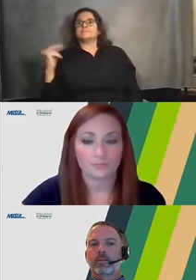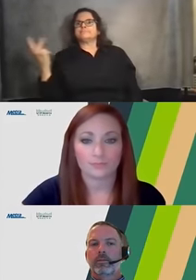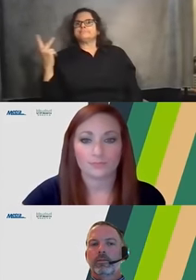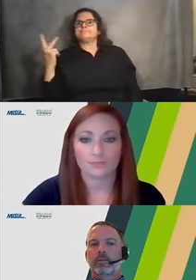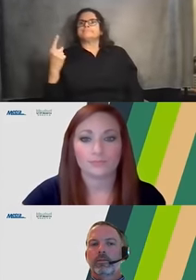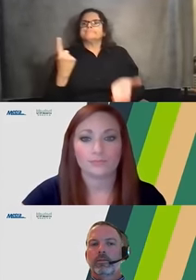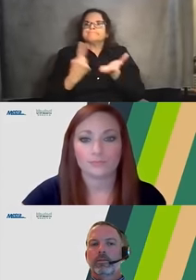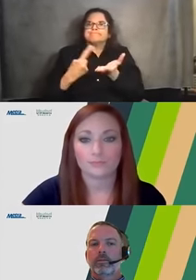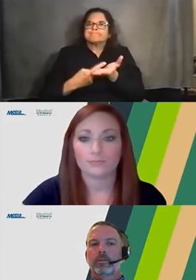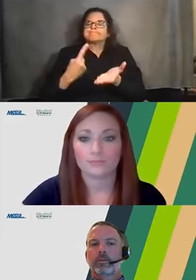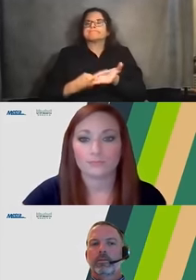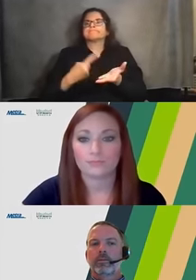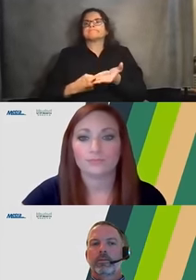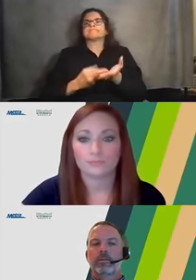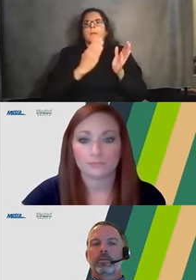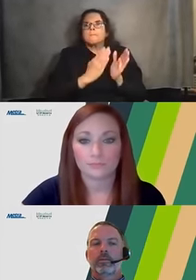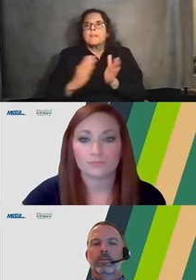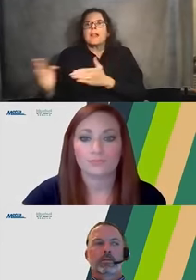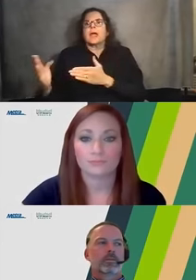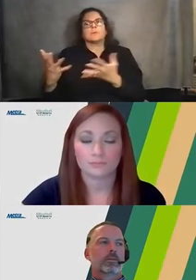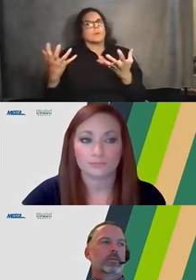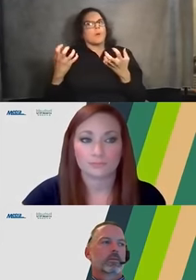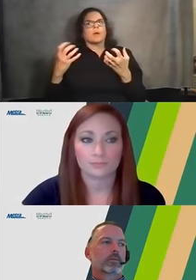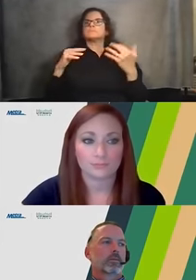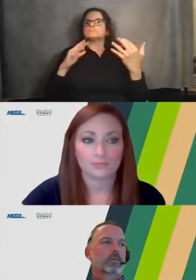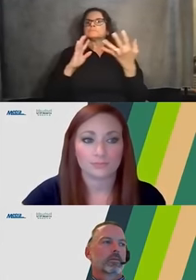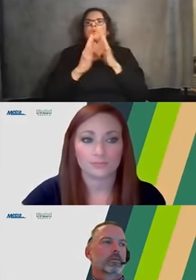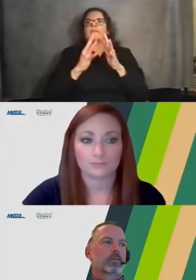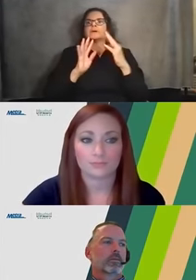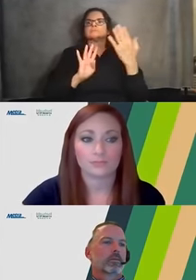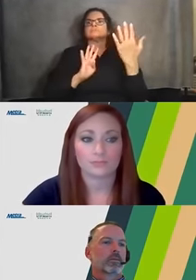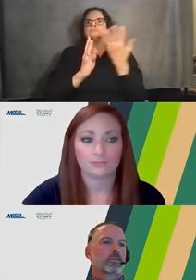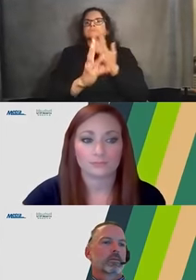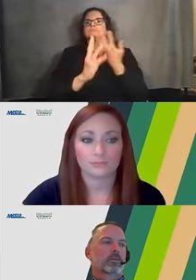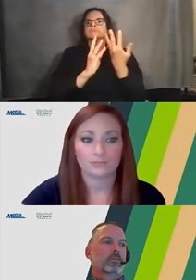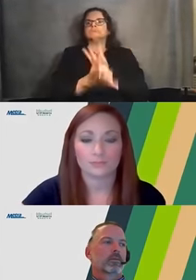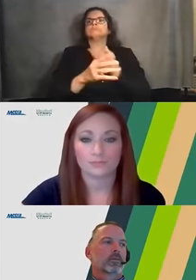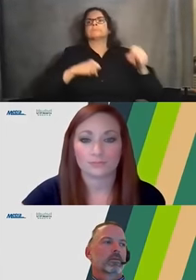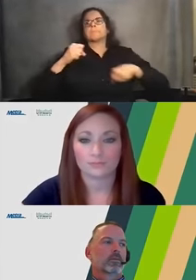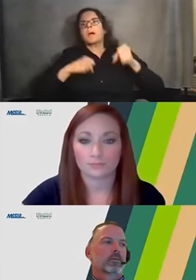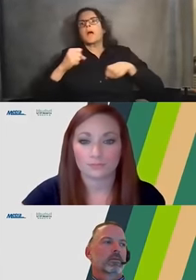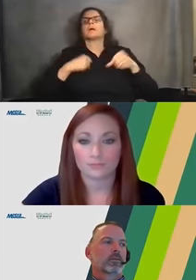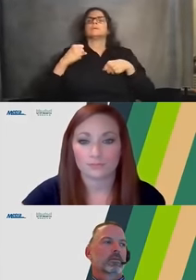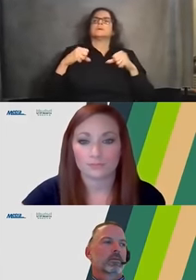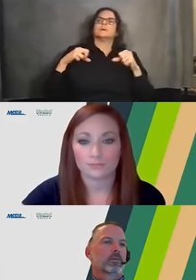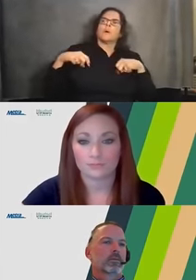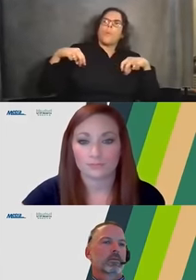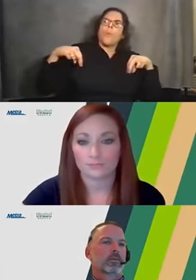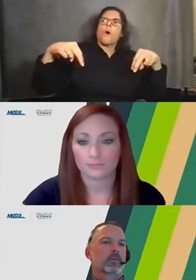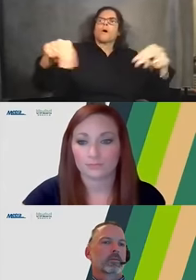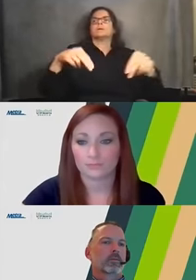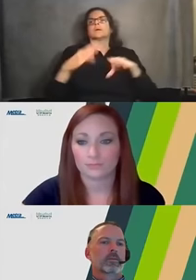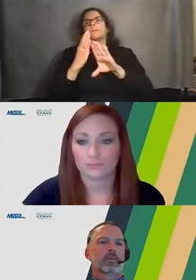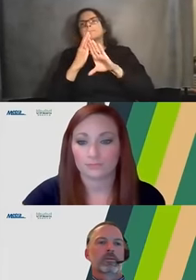and the plan to maintain traffic for pedestrians and bicyclists and automobiles and buses throughout the corridor.